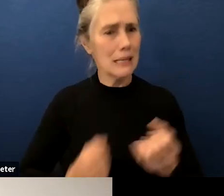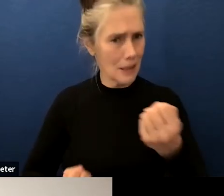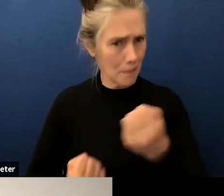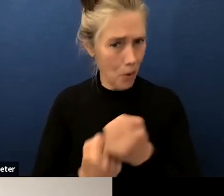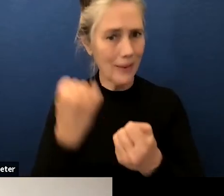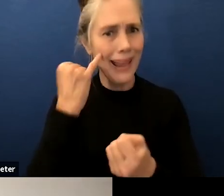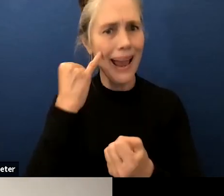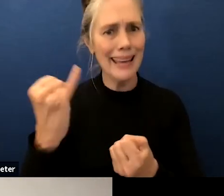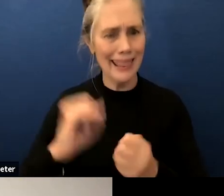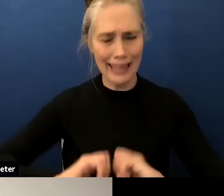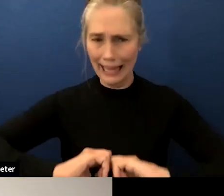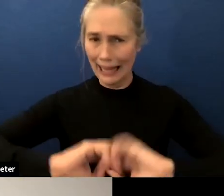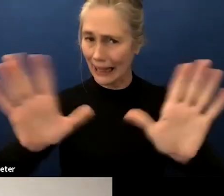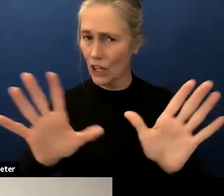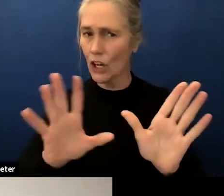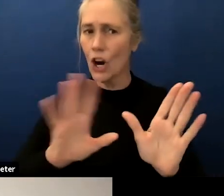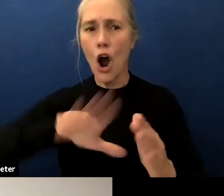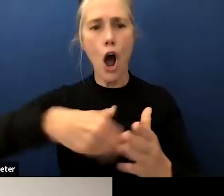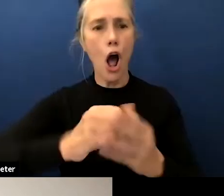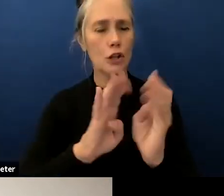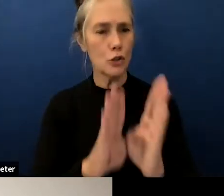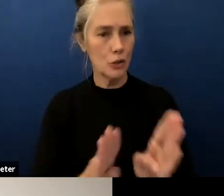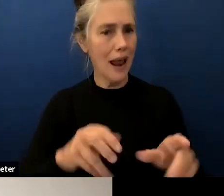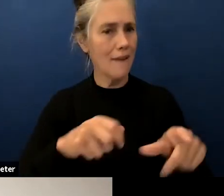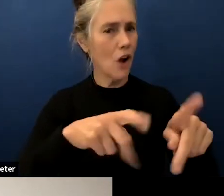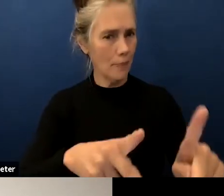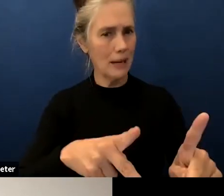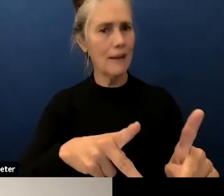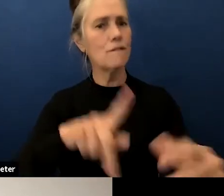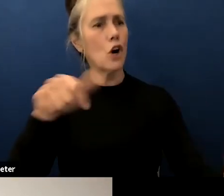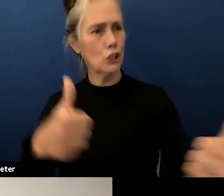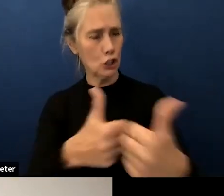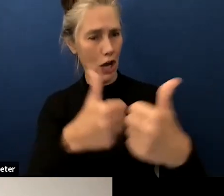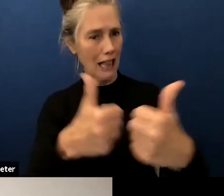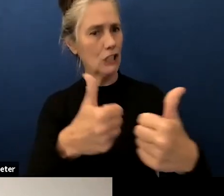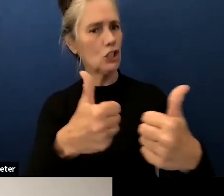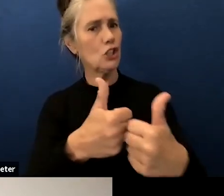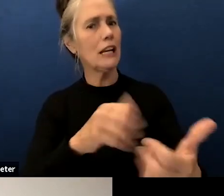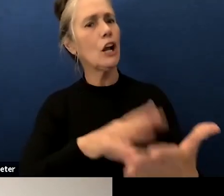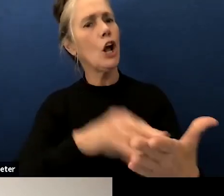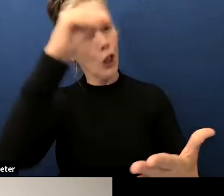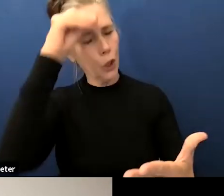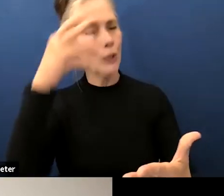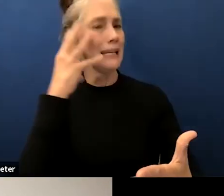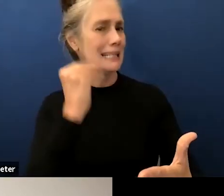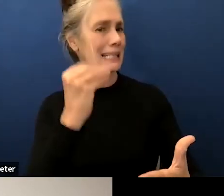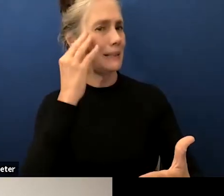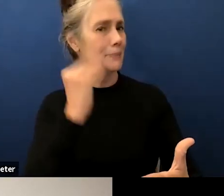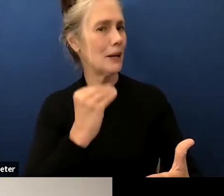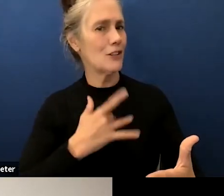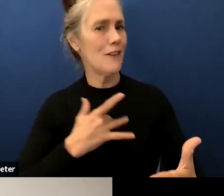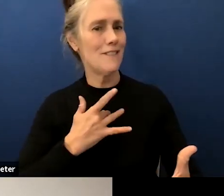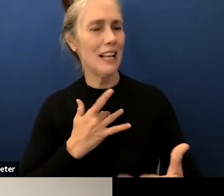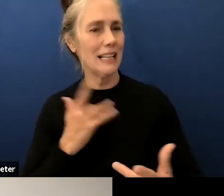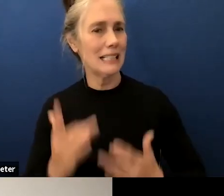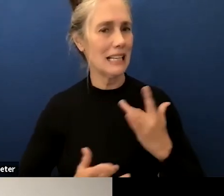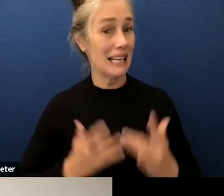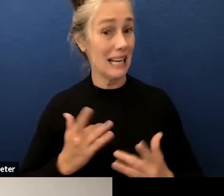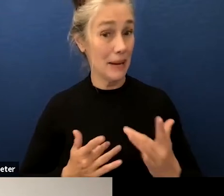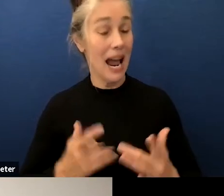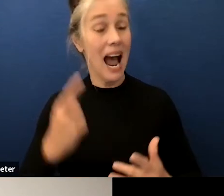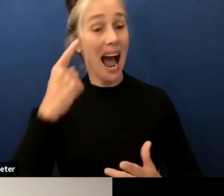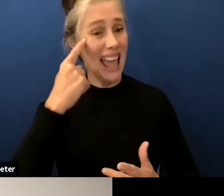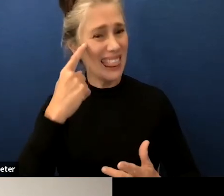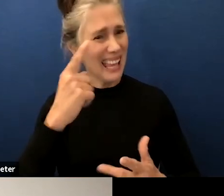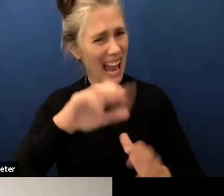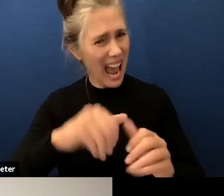clear-cut that all students should have the opportunity to take part in challenging and stimulating learning experiences i guess i'm most interested in how